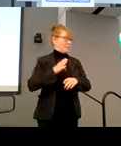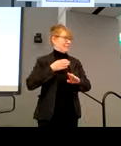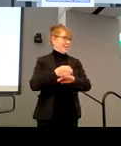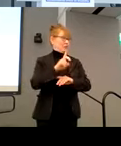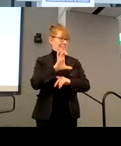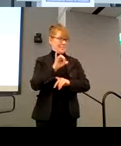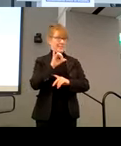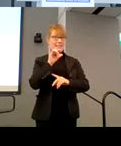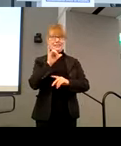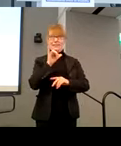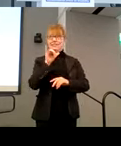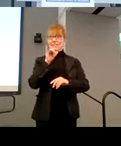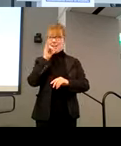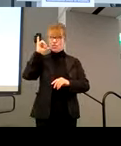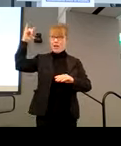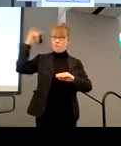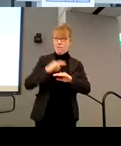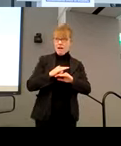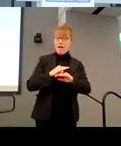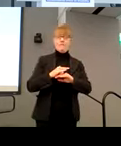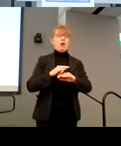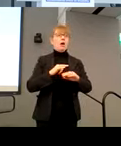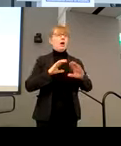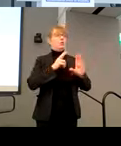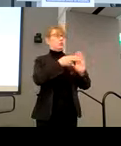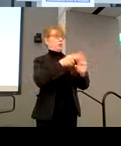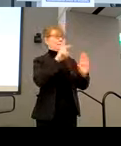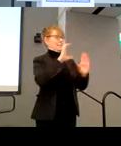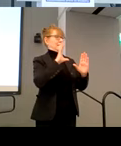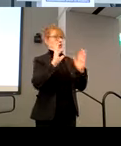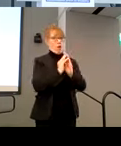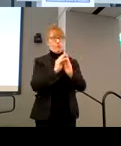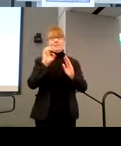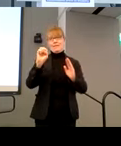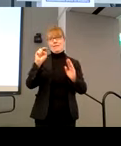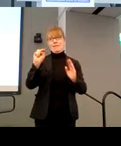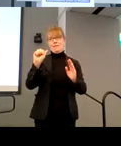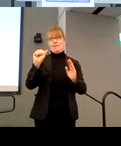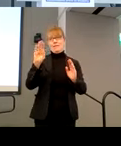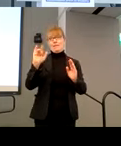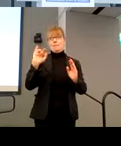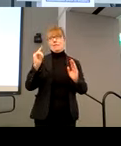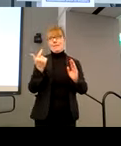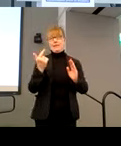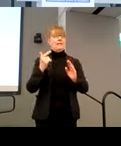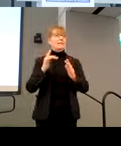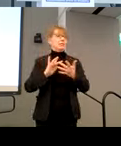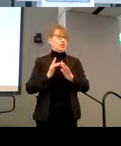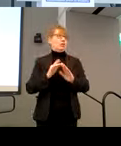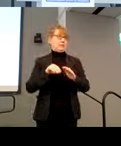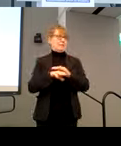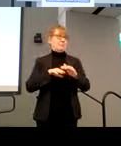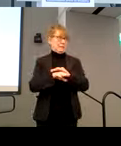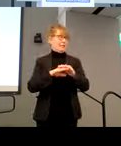at a conference called M-Enabling, which is focused on digital accessibility. And my job there was to do a fireside chat, asking